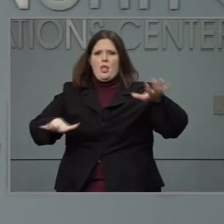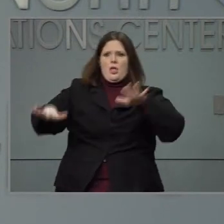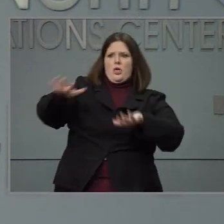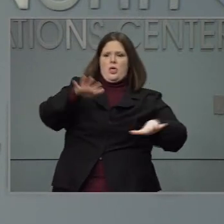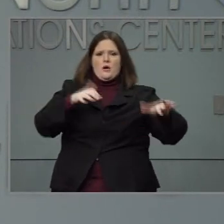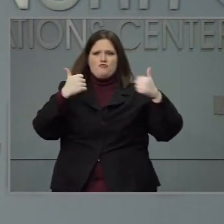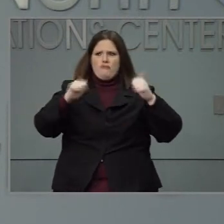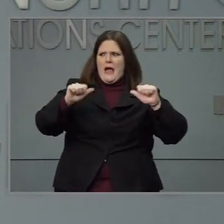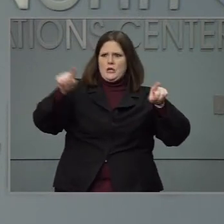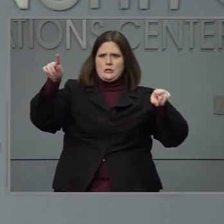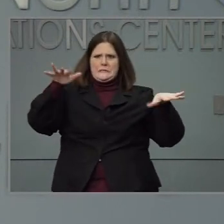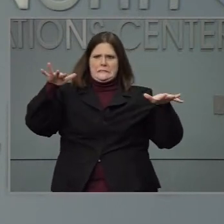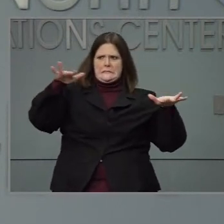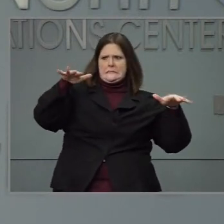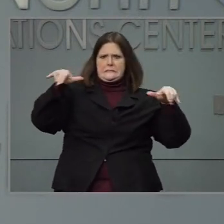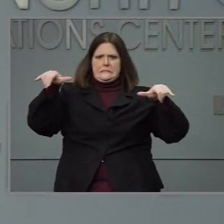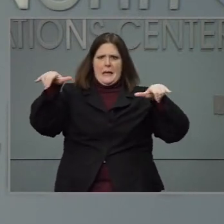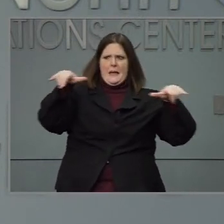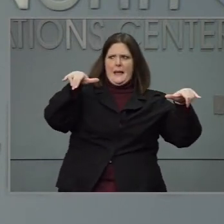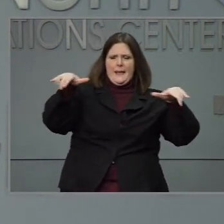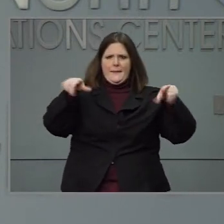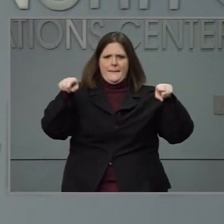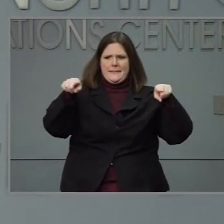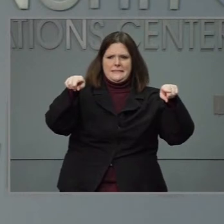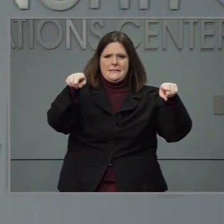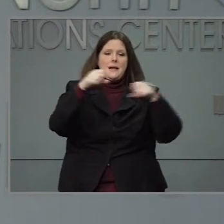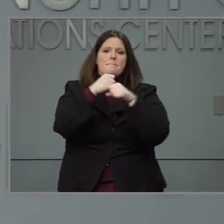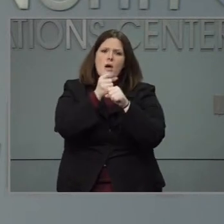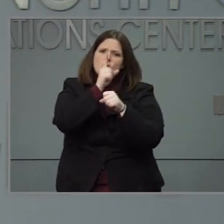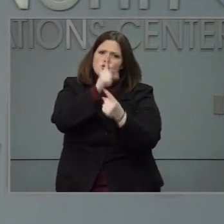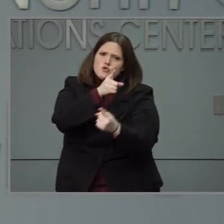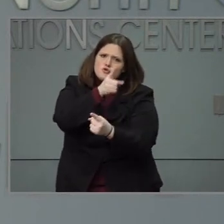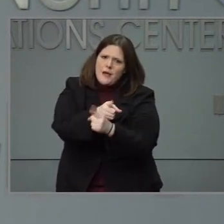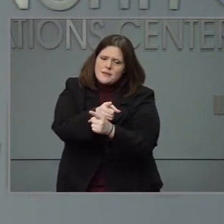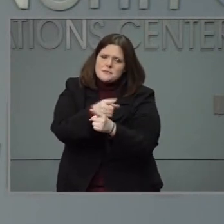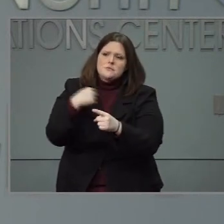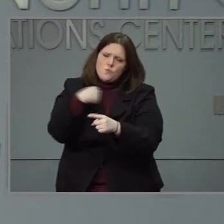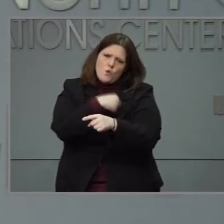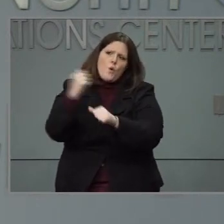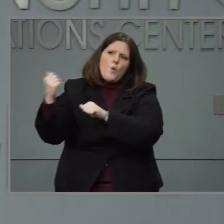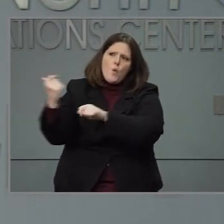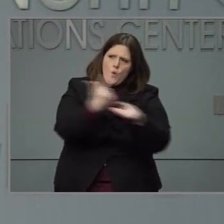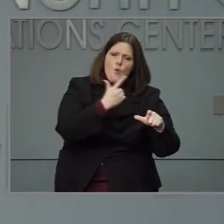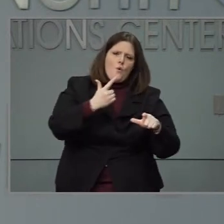trying to work hard to make sure this thing is done right. Next question, please.